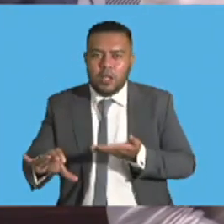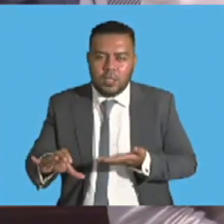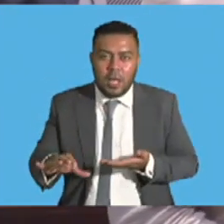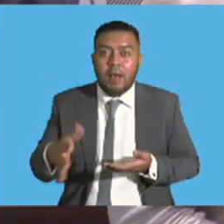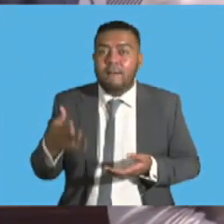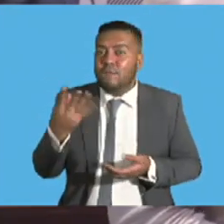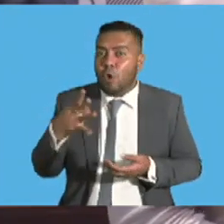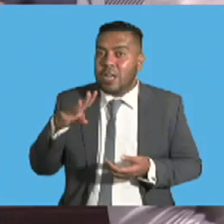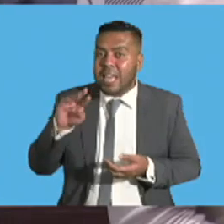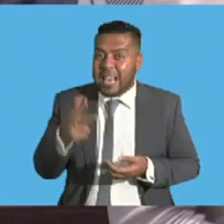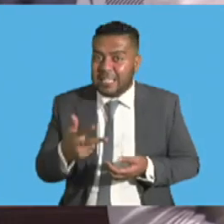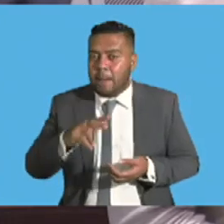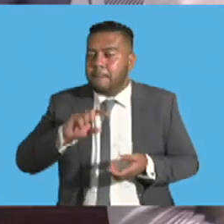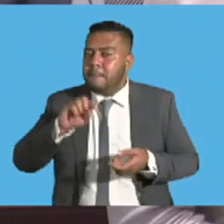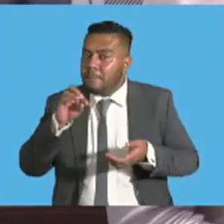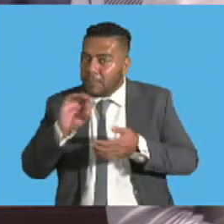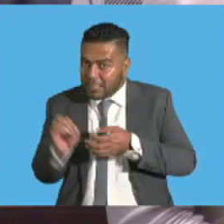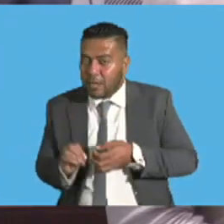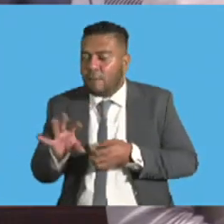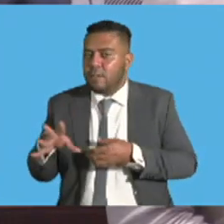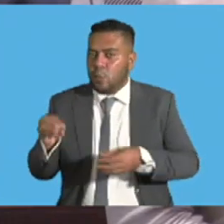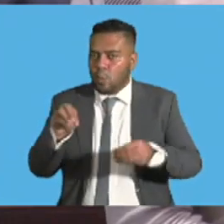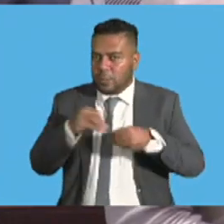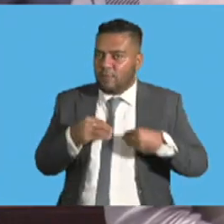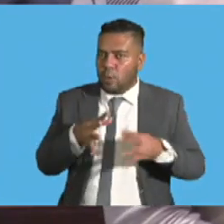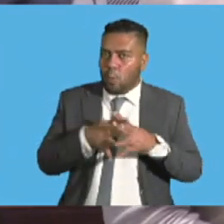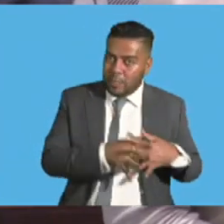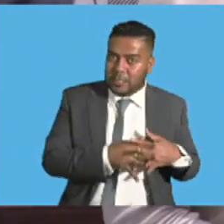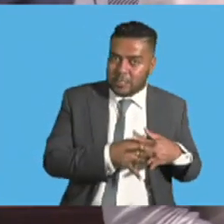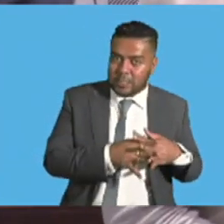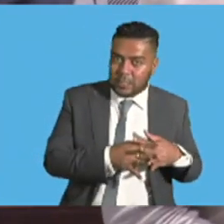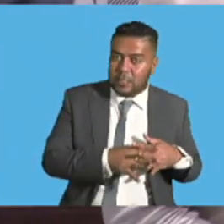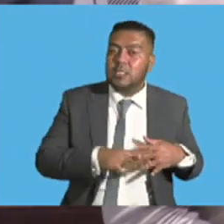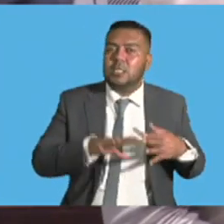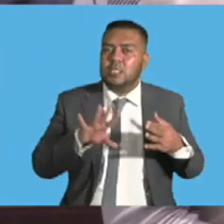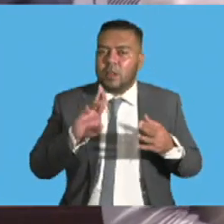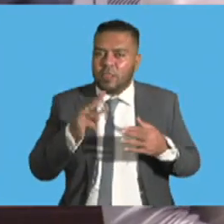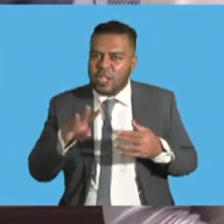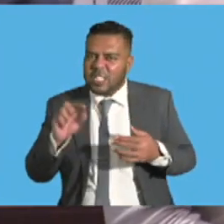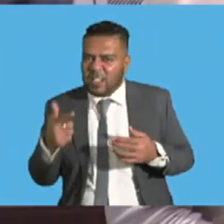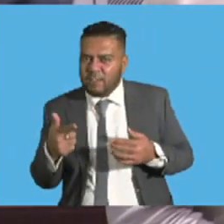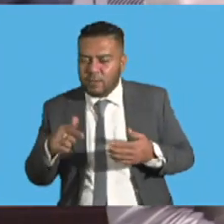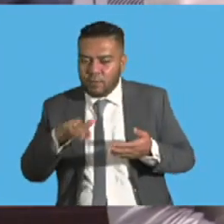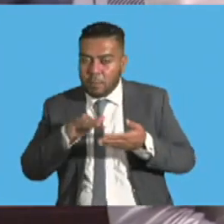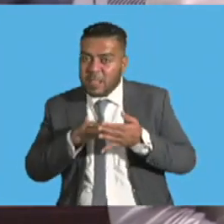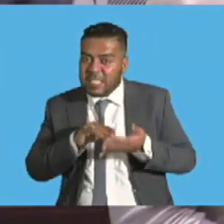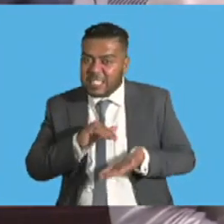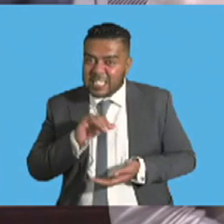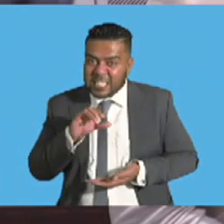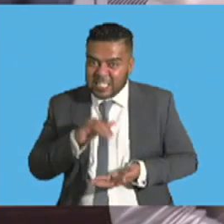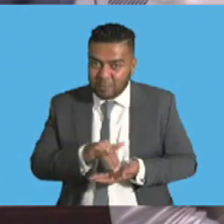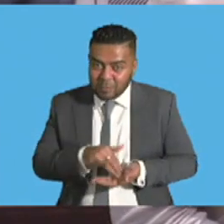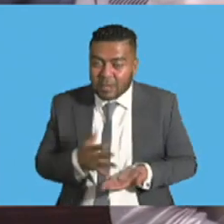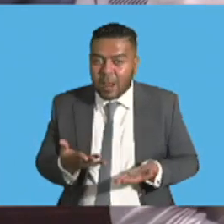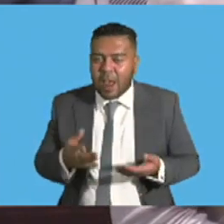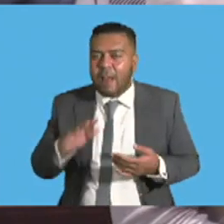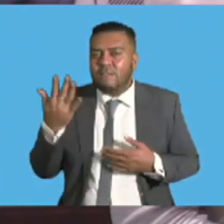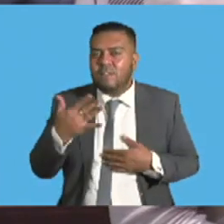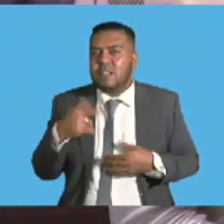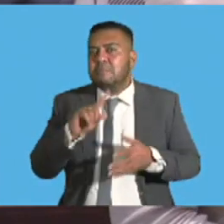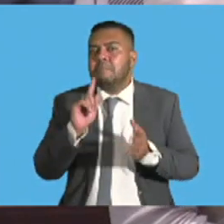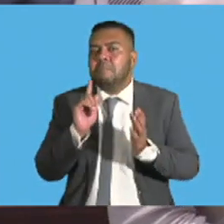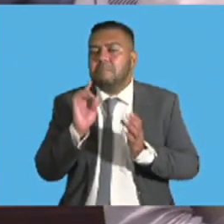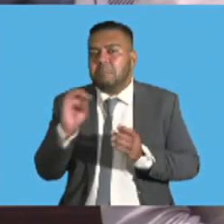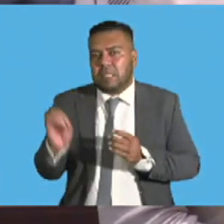48% of this was received for the Western Division, followed by 37% from the Central Division and 15%